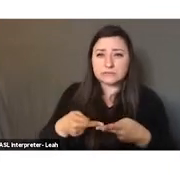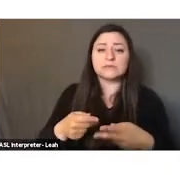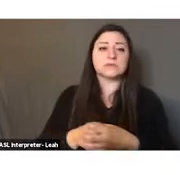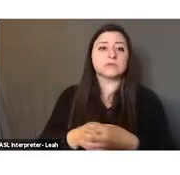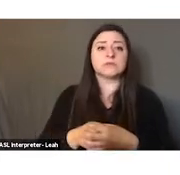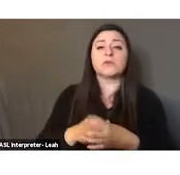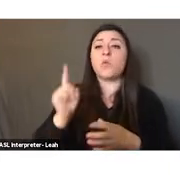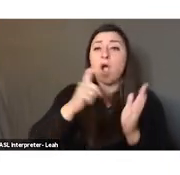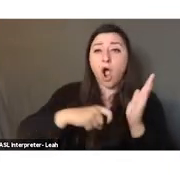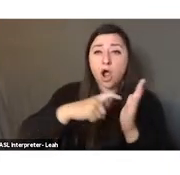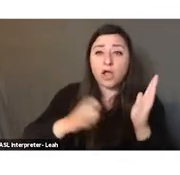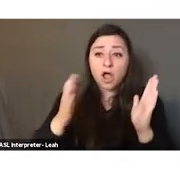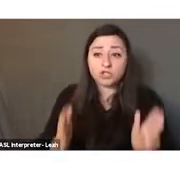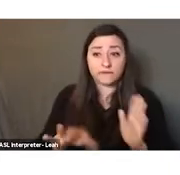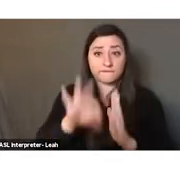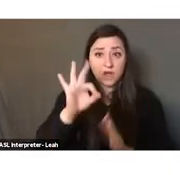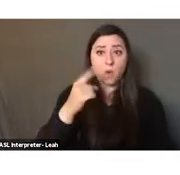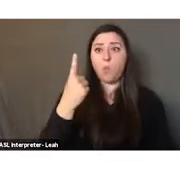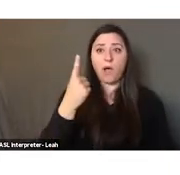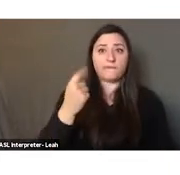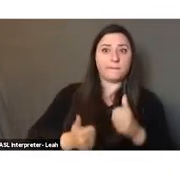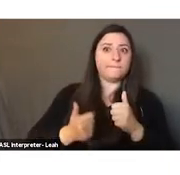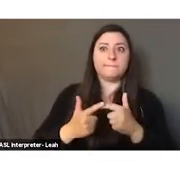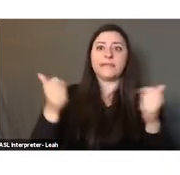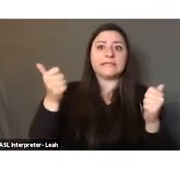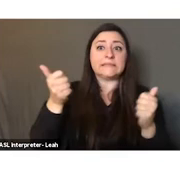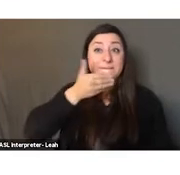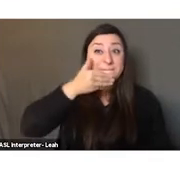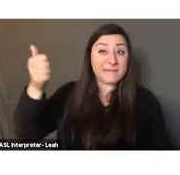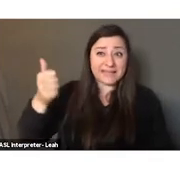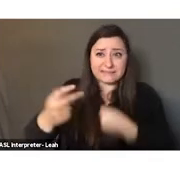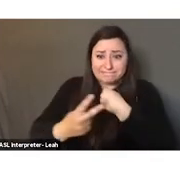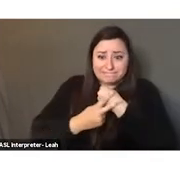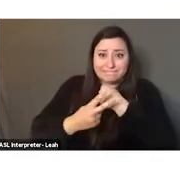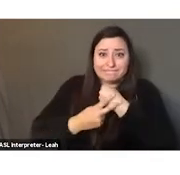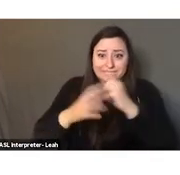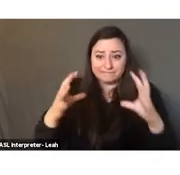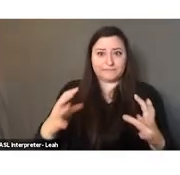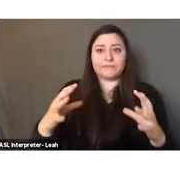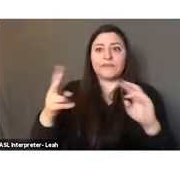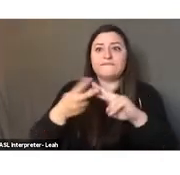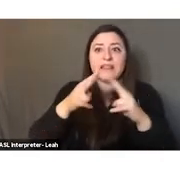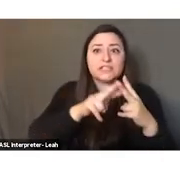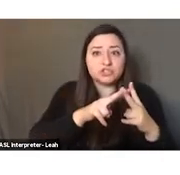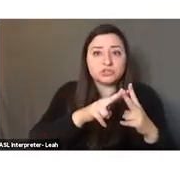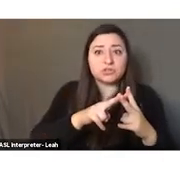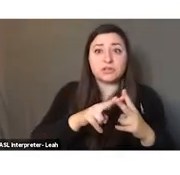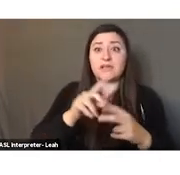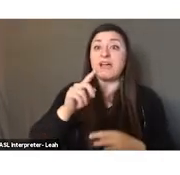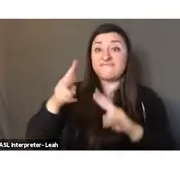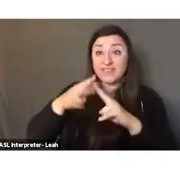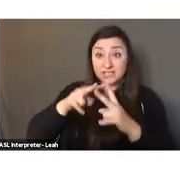archaeologists found one of the biggest and best-preserved neolithic villages. We're talking about a